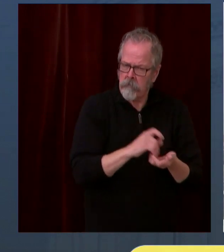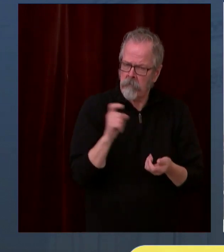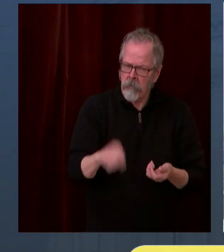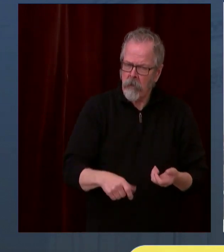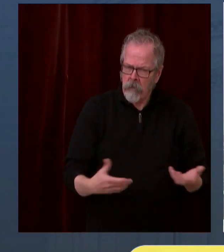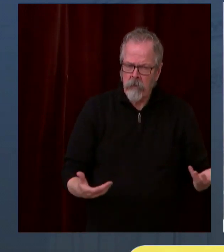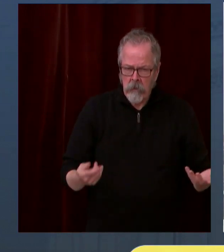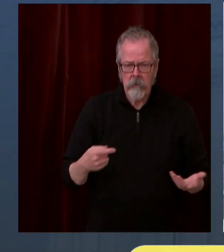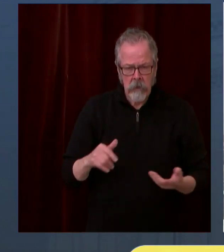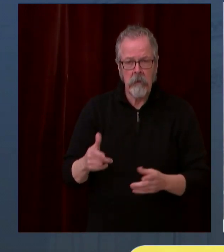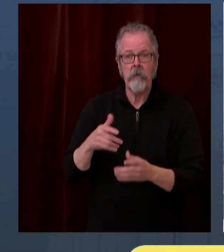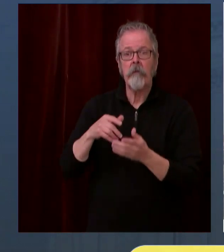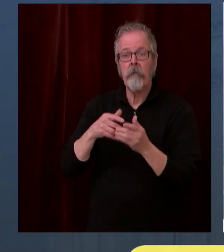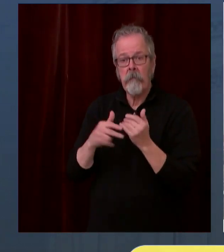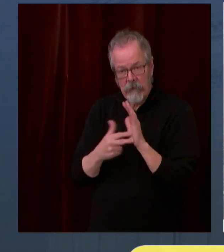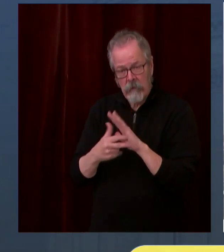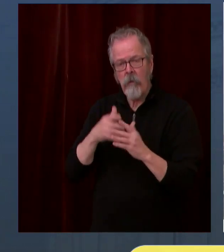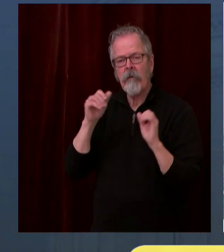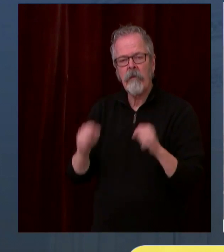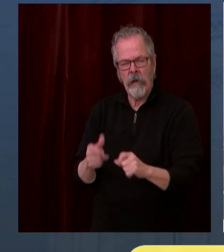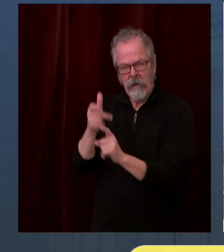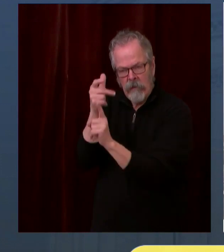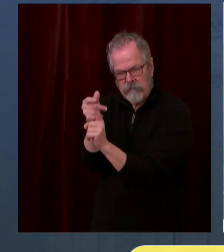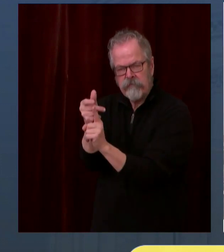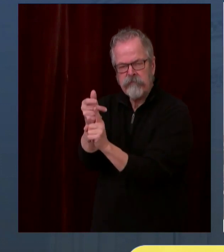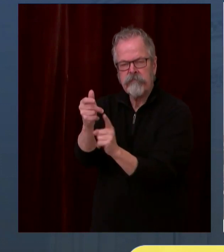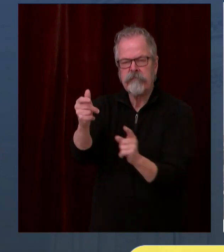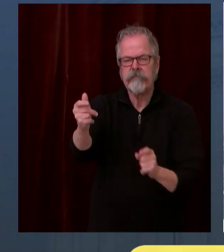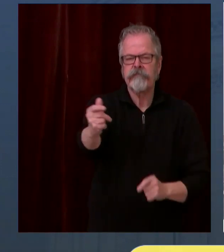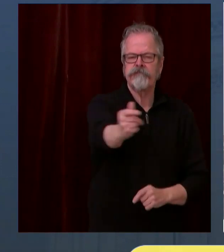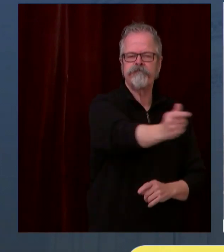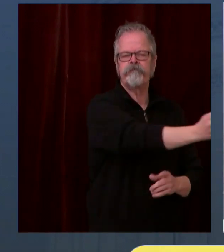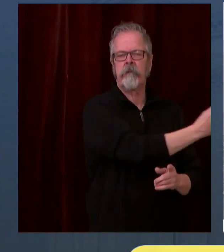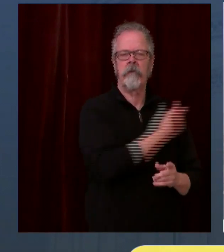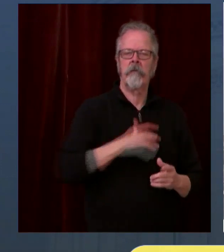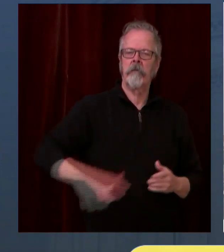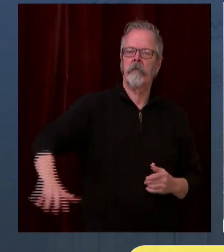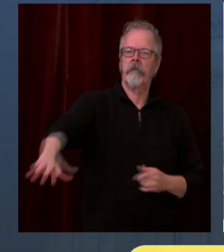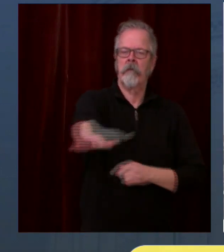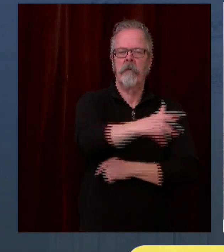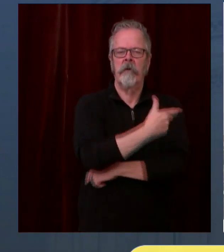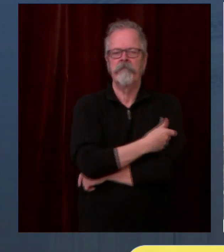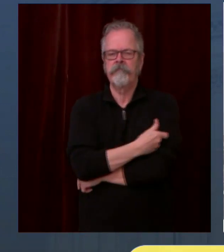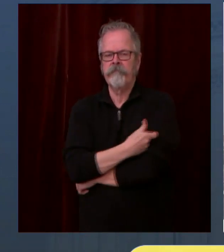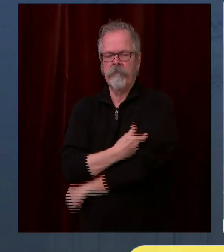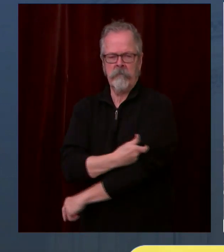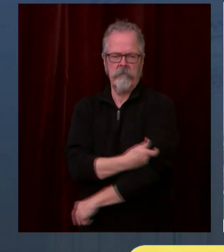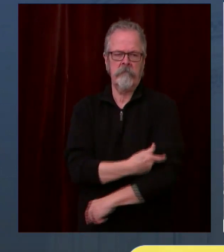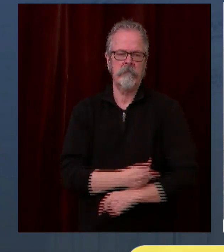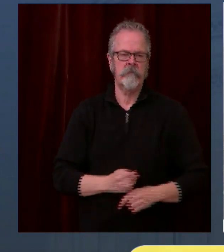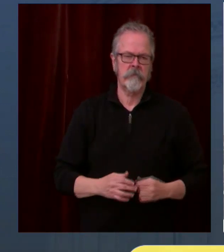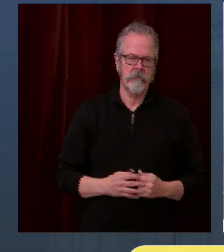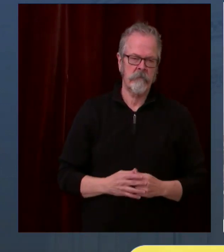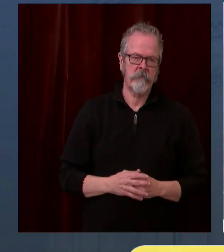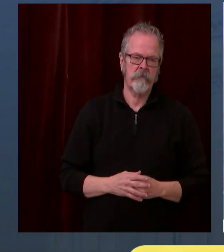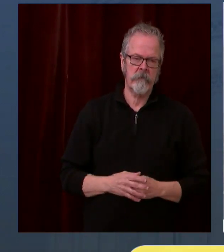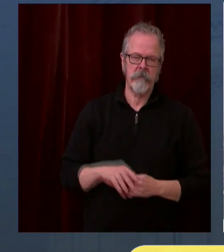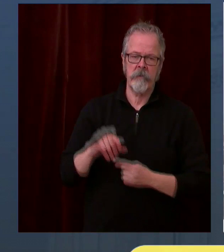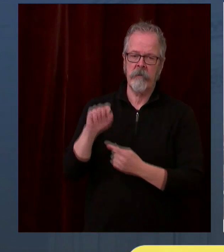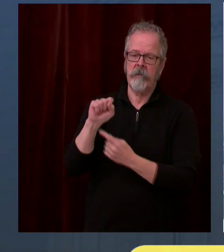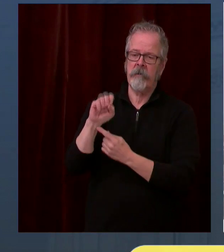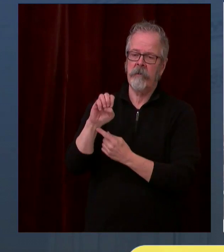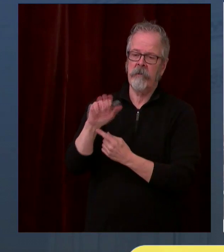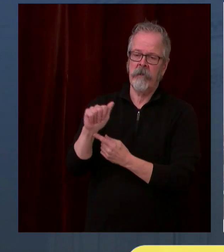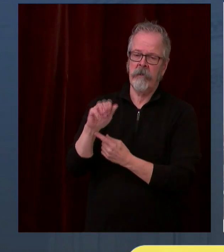Community health centers need to play a vital role on this effort. CMAR Community Health Center's mission is to provide